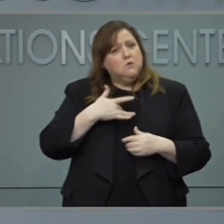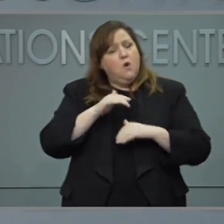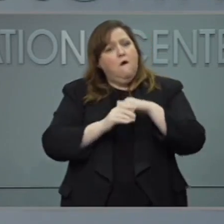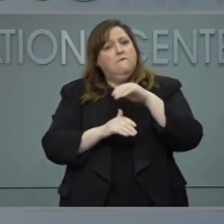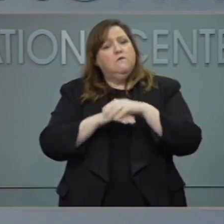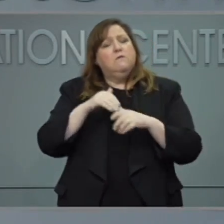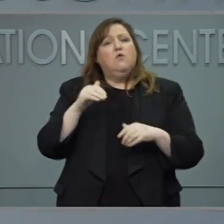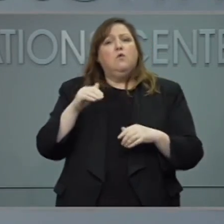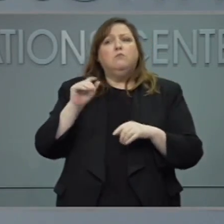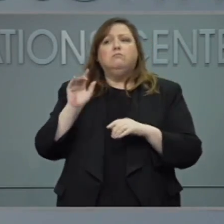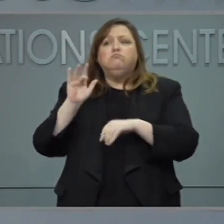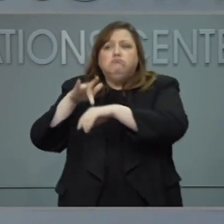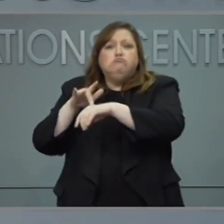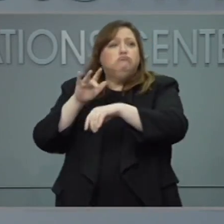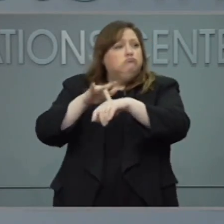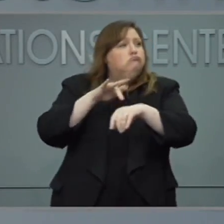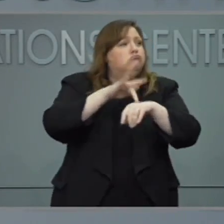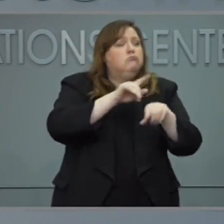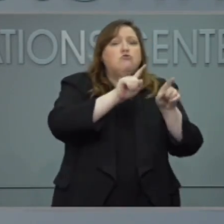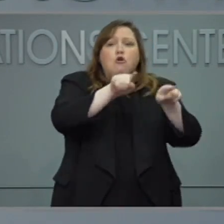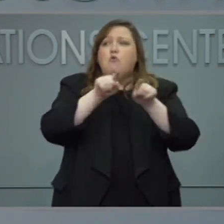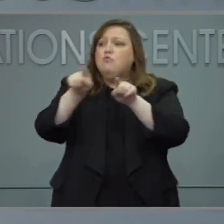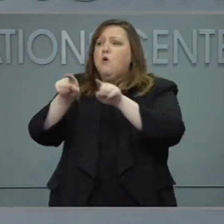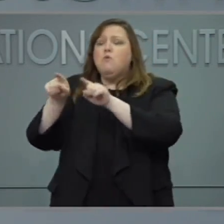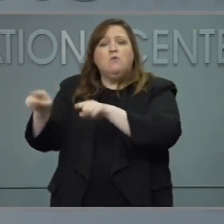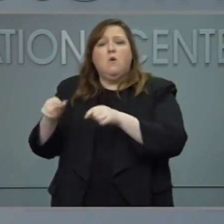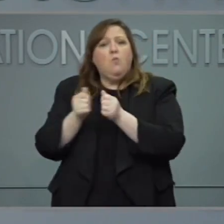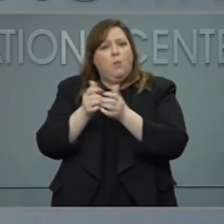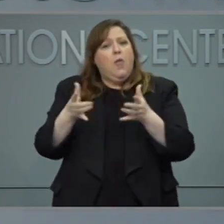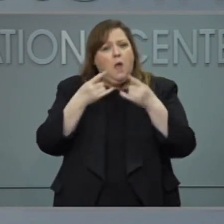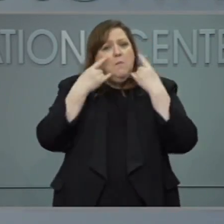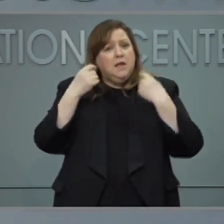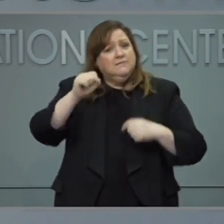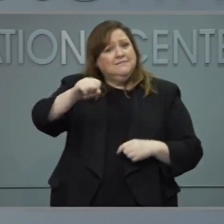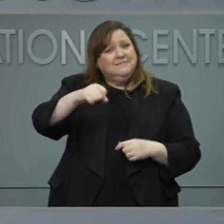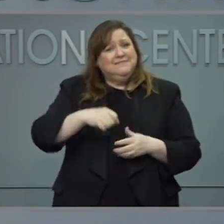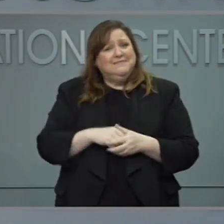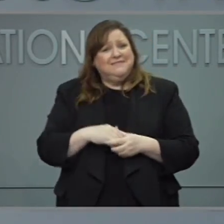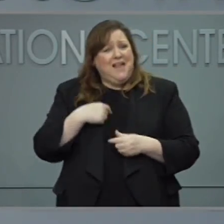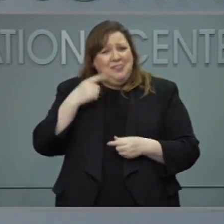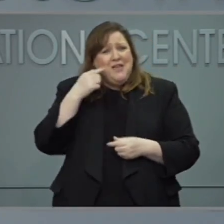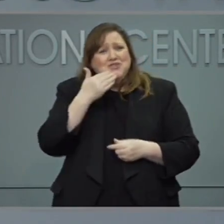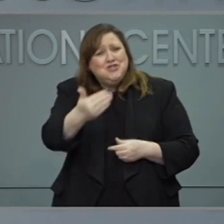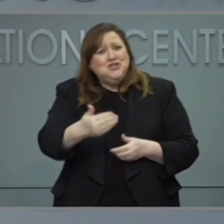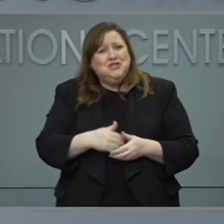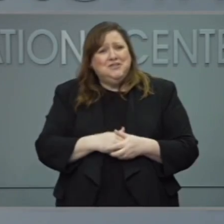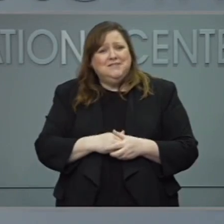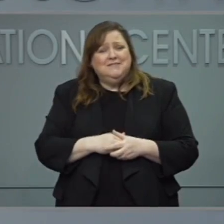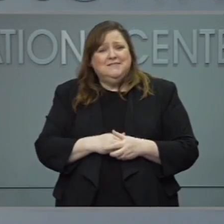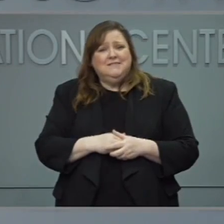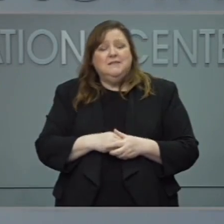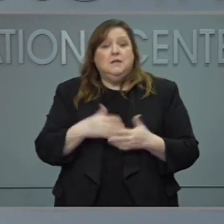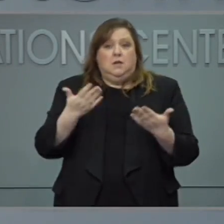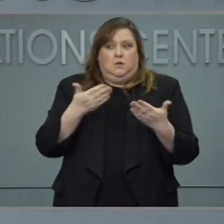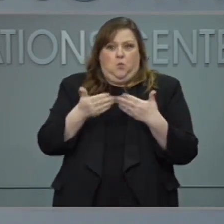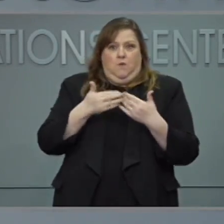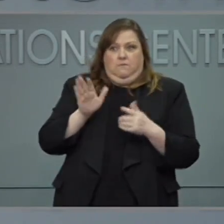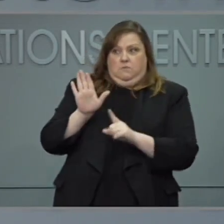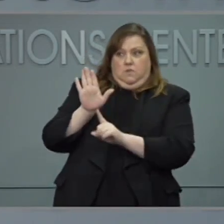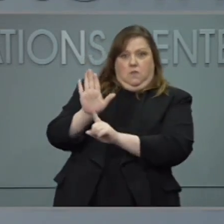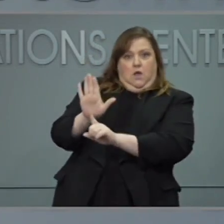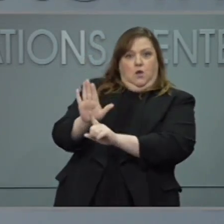more places without my mask. I think it's a good thing. I want to abide by whatever a retail